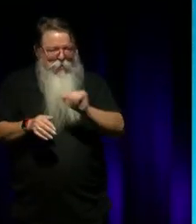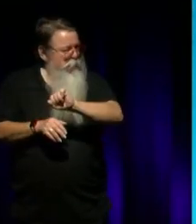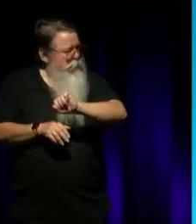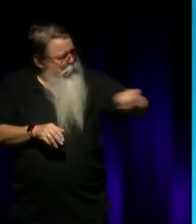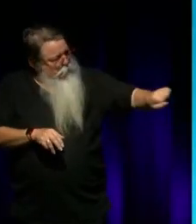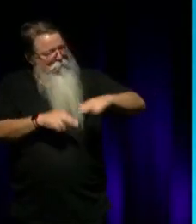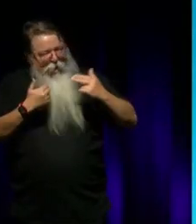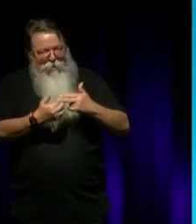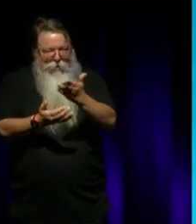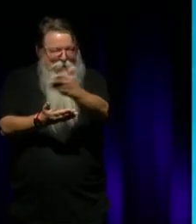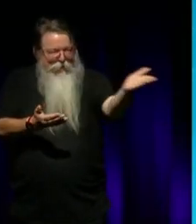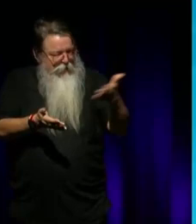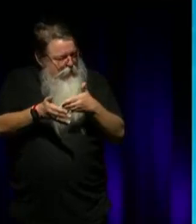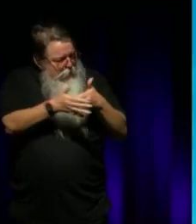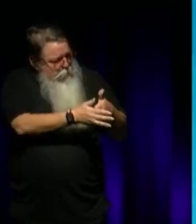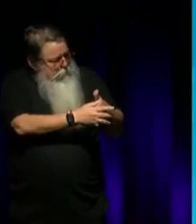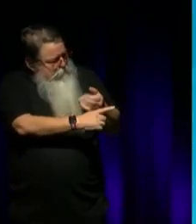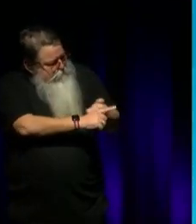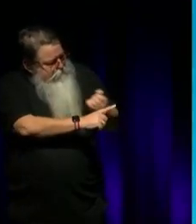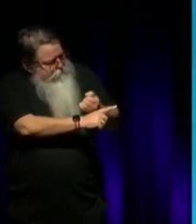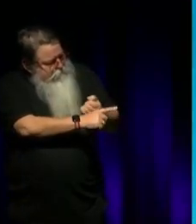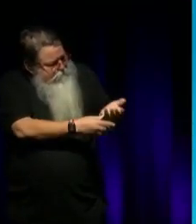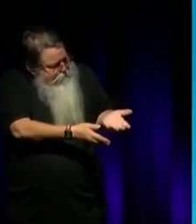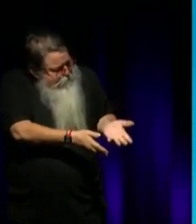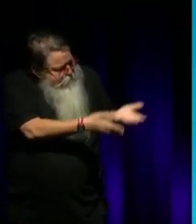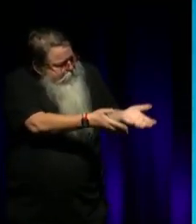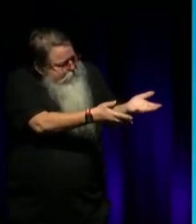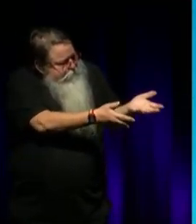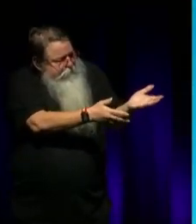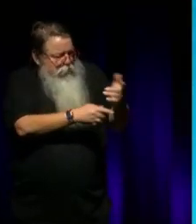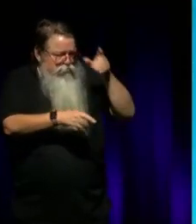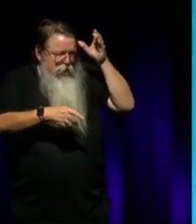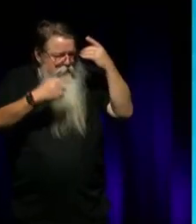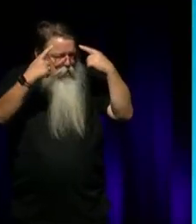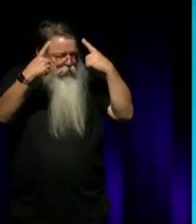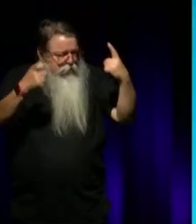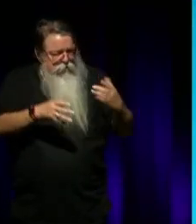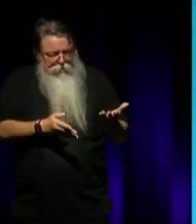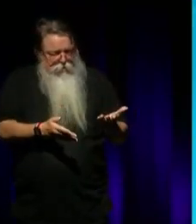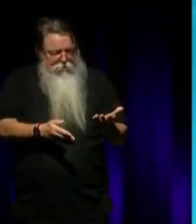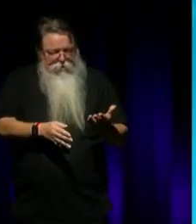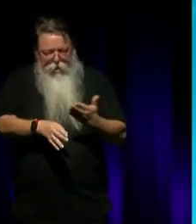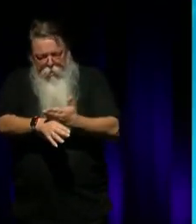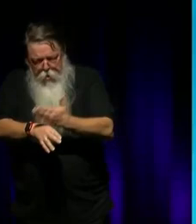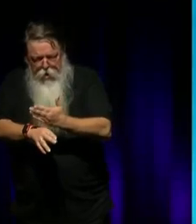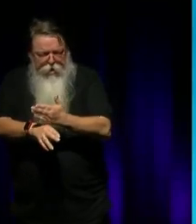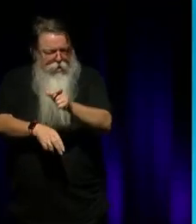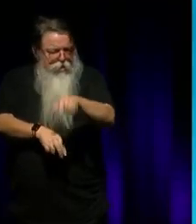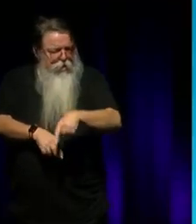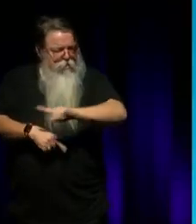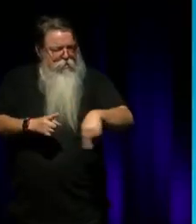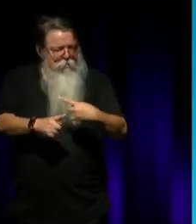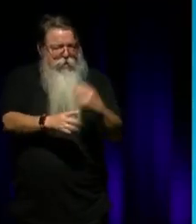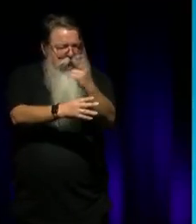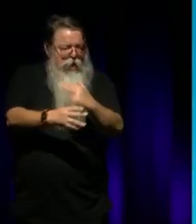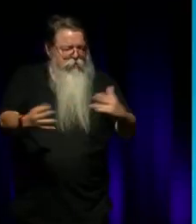and your continuing practice, both as a leader and as an artist. And all I can say is thank you so much. It has been wonderful to hear you. So, thank